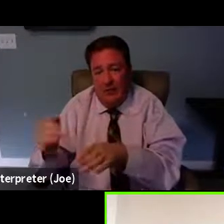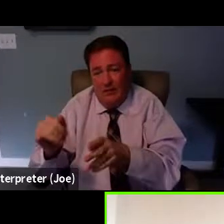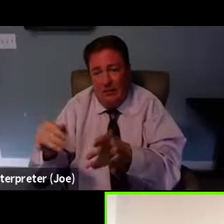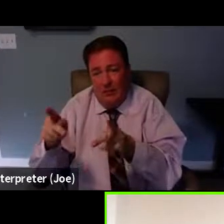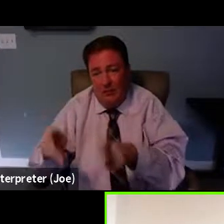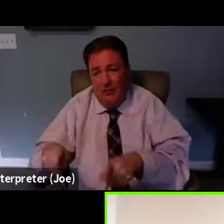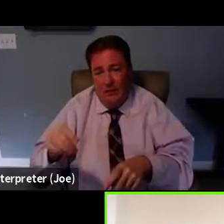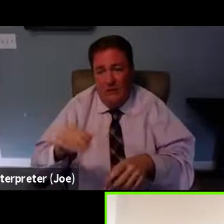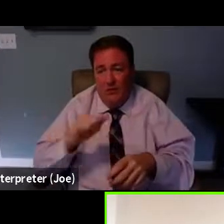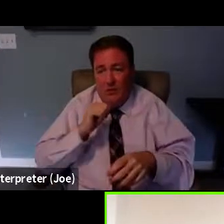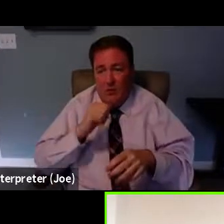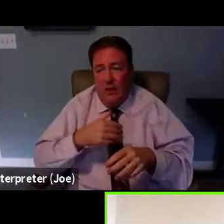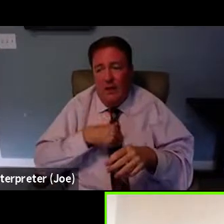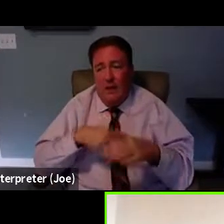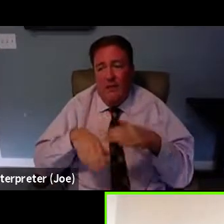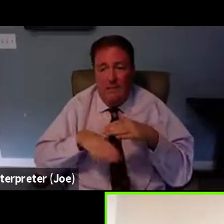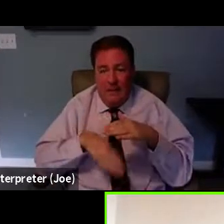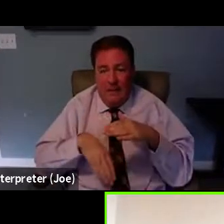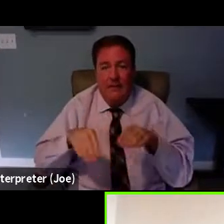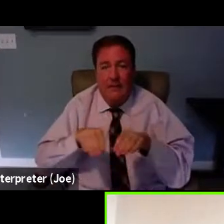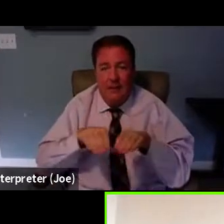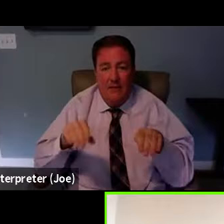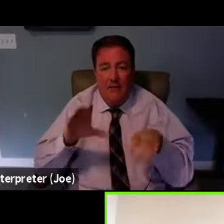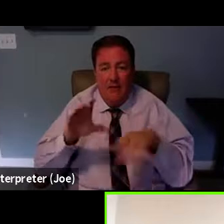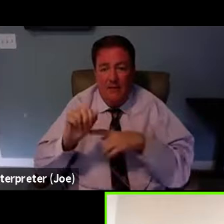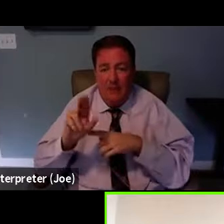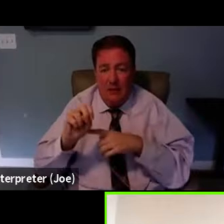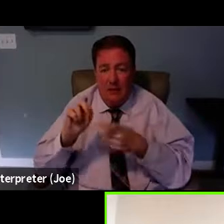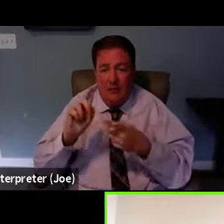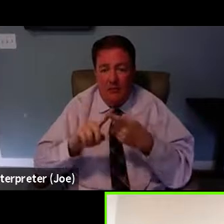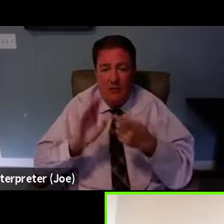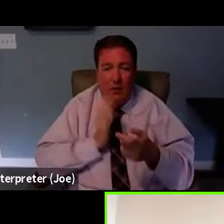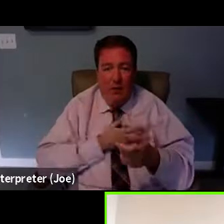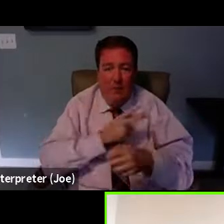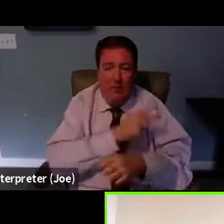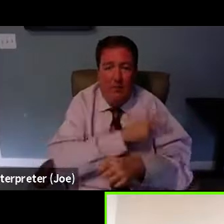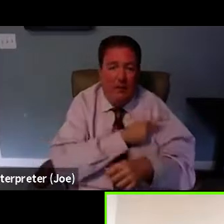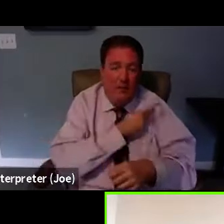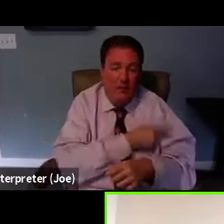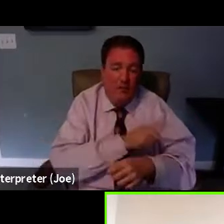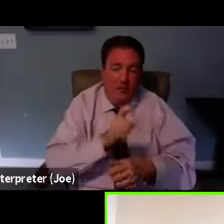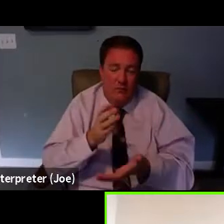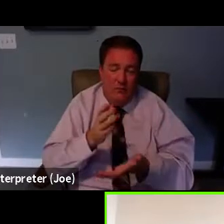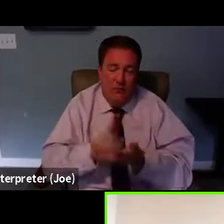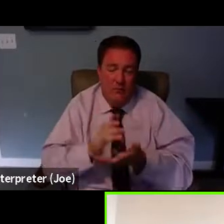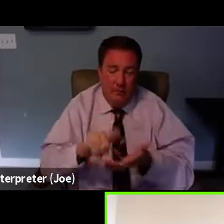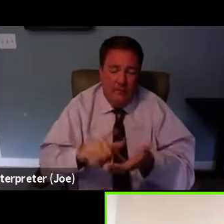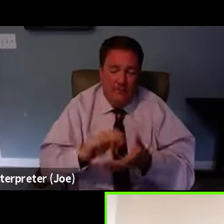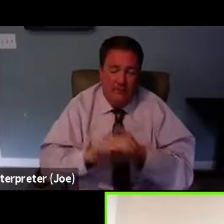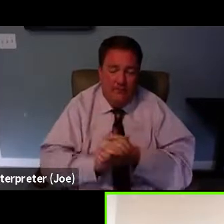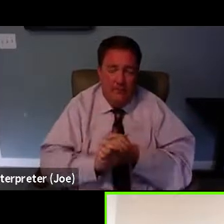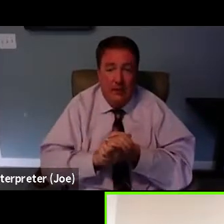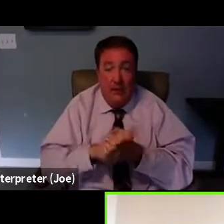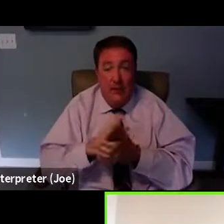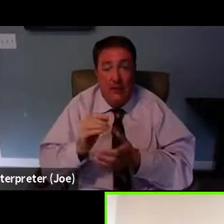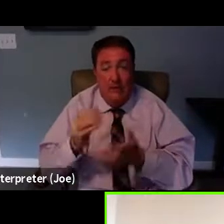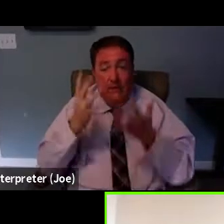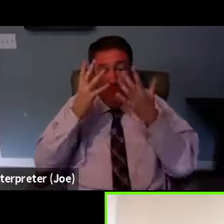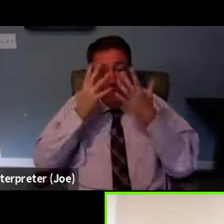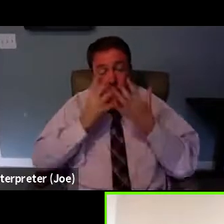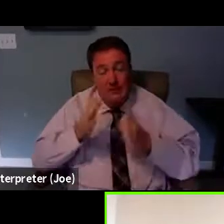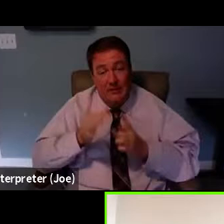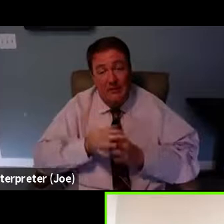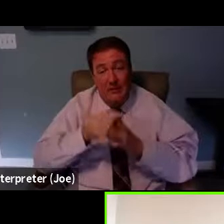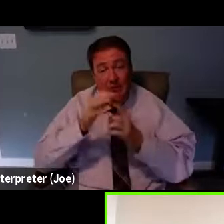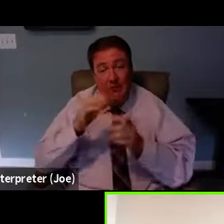level of care to our patients, that needs to stop. And, unfortunately, especially in the